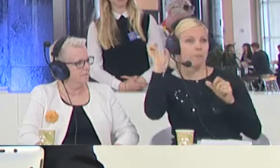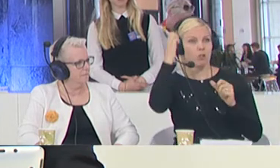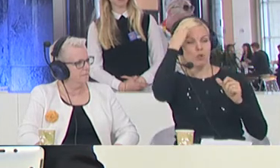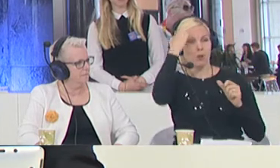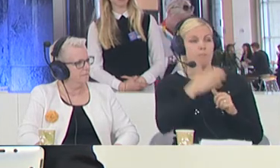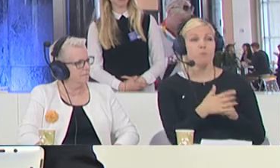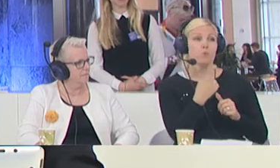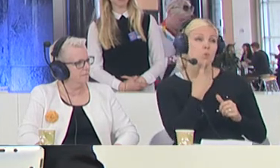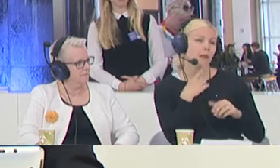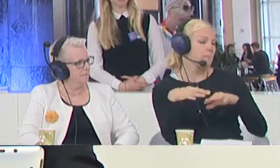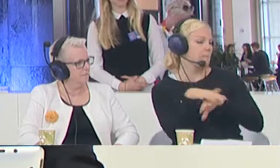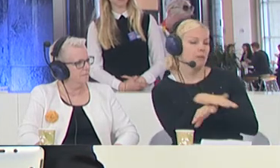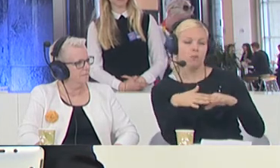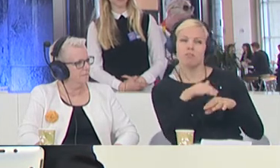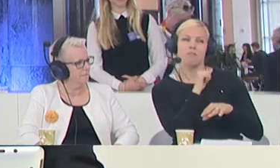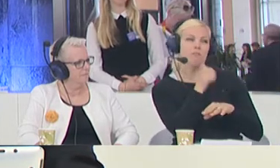issue. Is that really true?